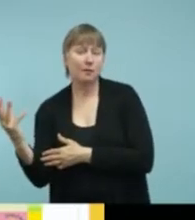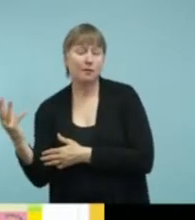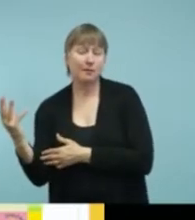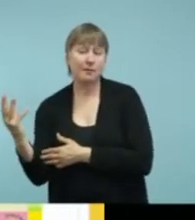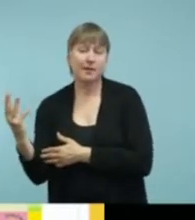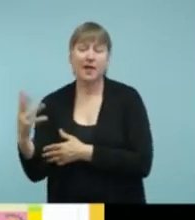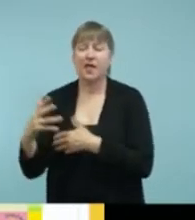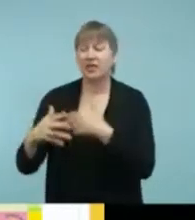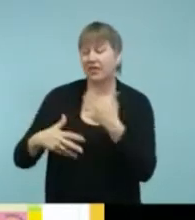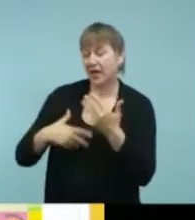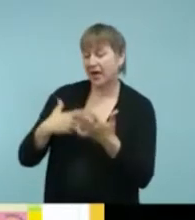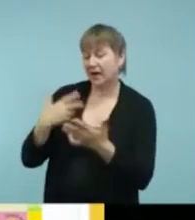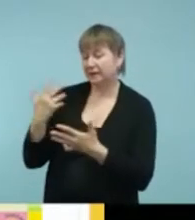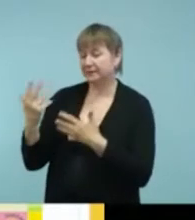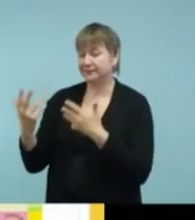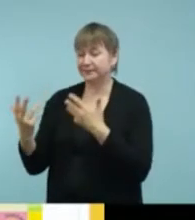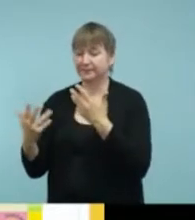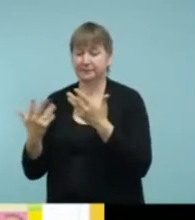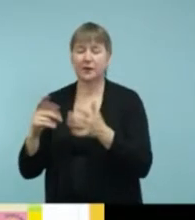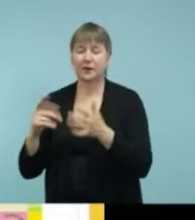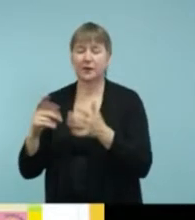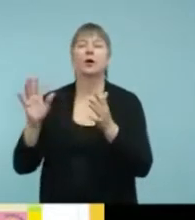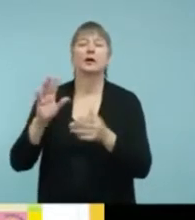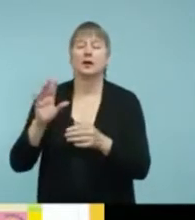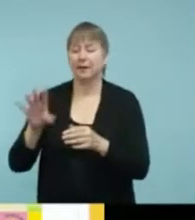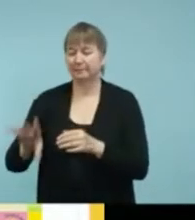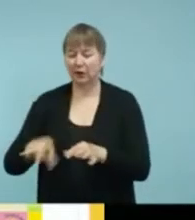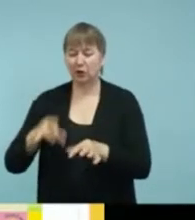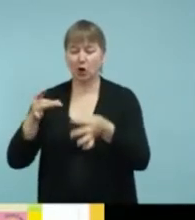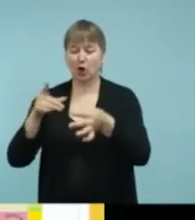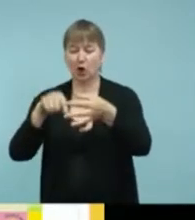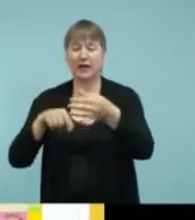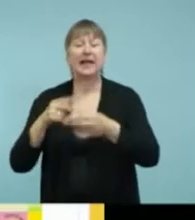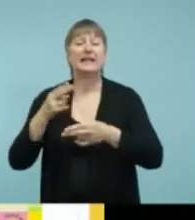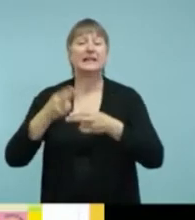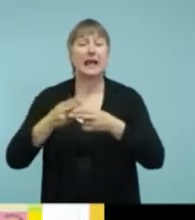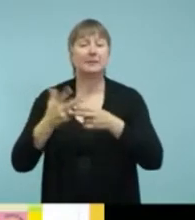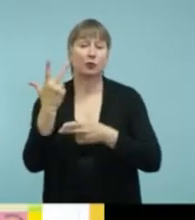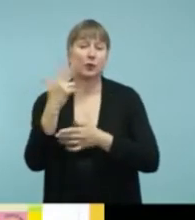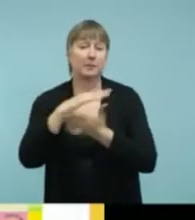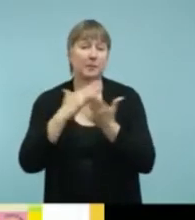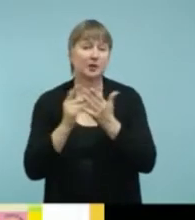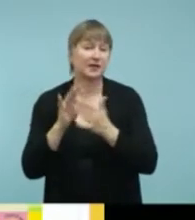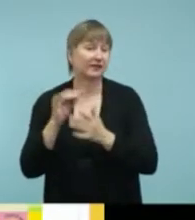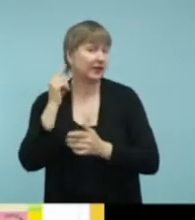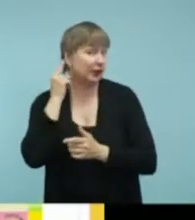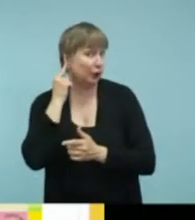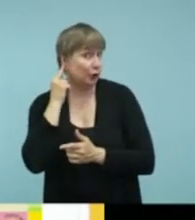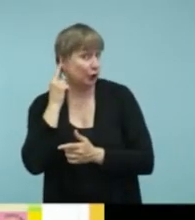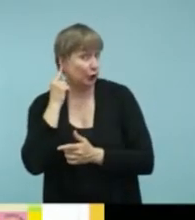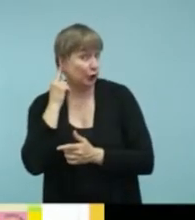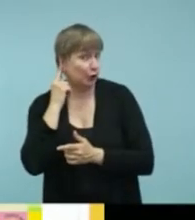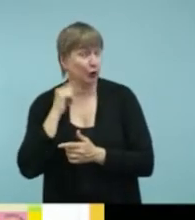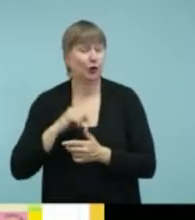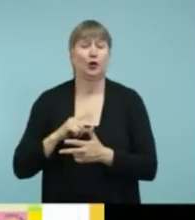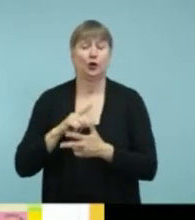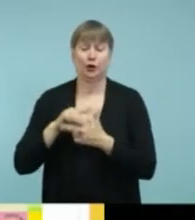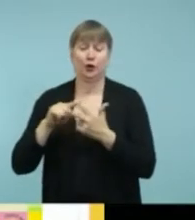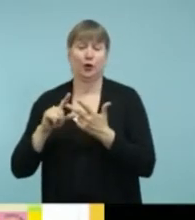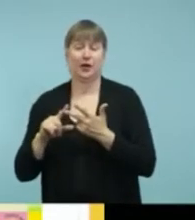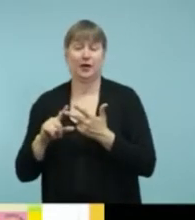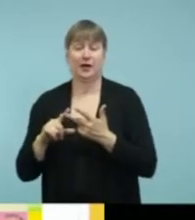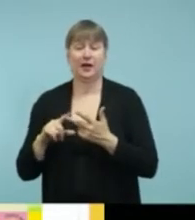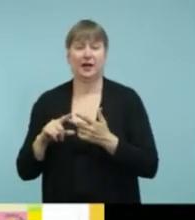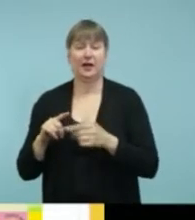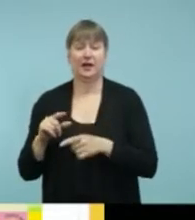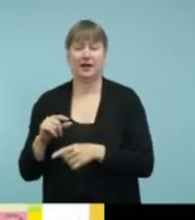will say like, pick a card, like name the three parts of the ear. Um, and you could see this example is you gave your teacher the FM mic,